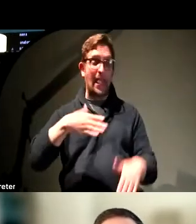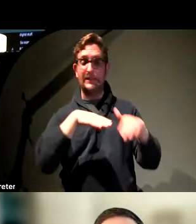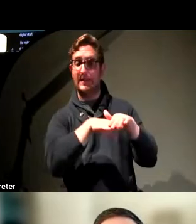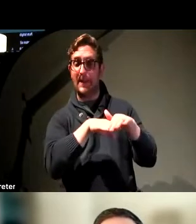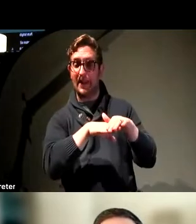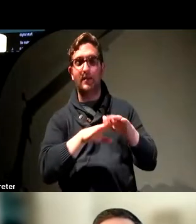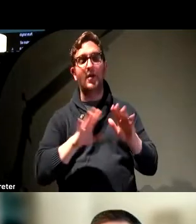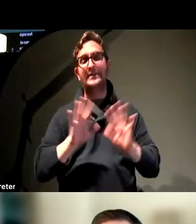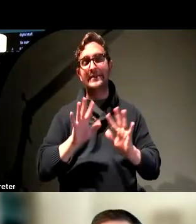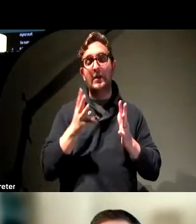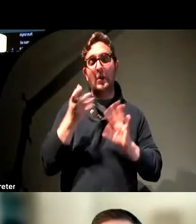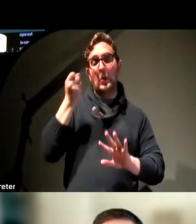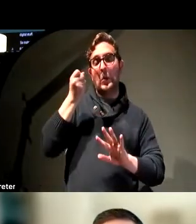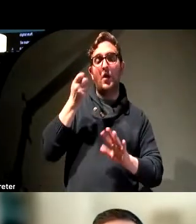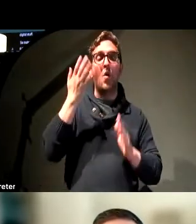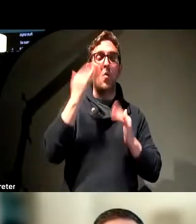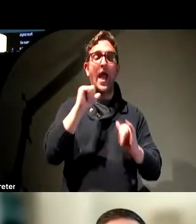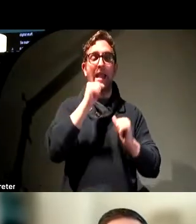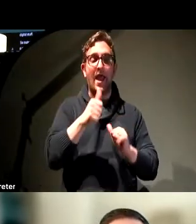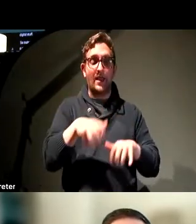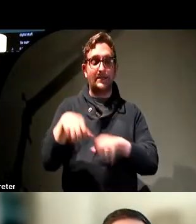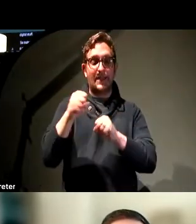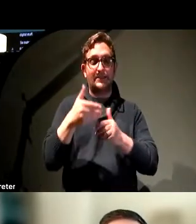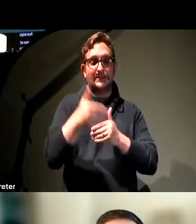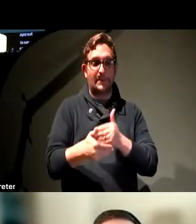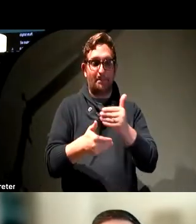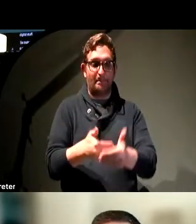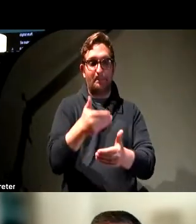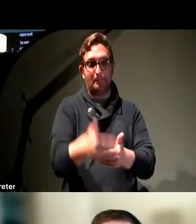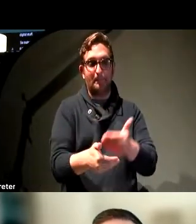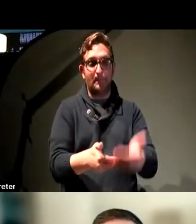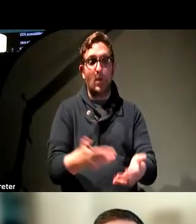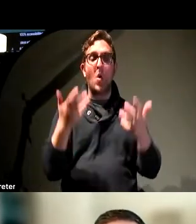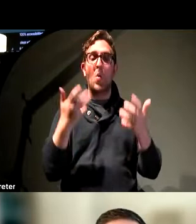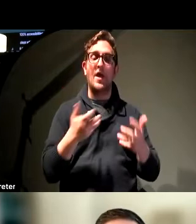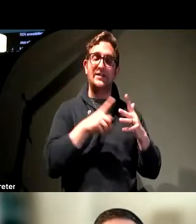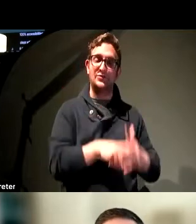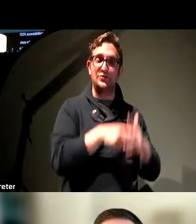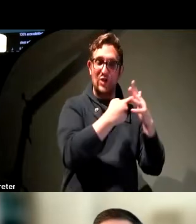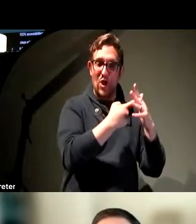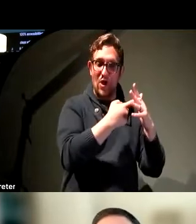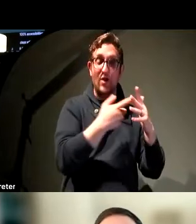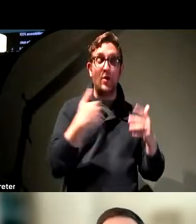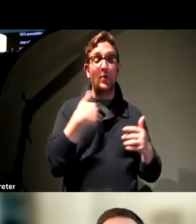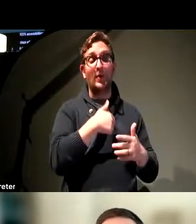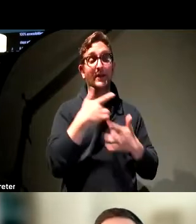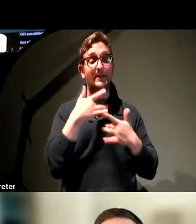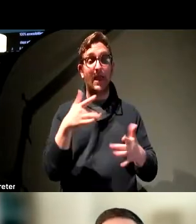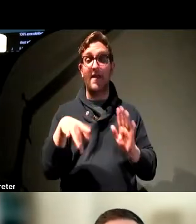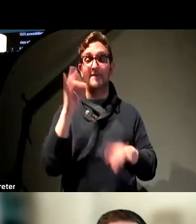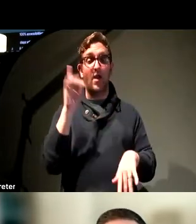take steps, which I'll talk about a little bit more here later on. We want to get started. And what we find, too, is that in reality,